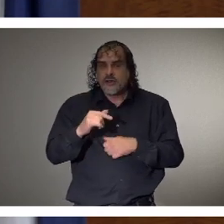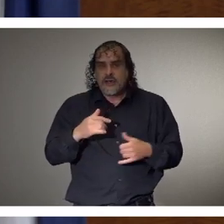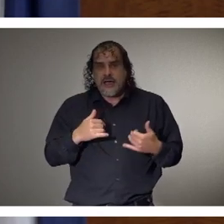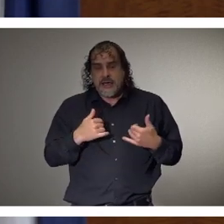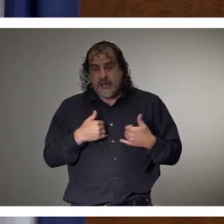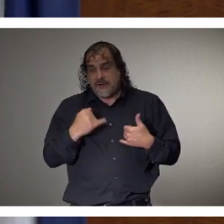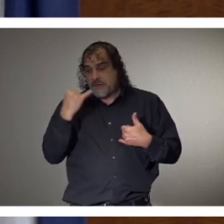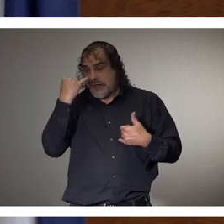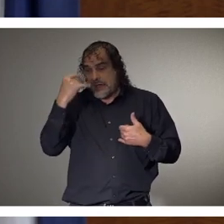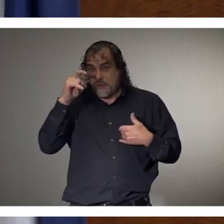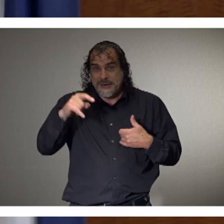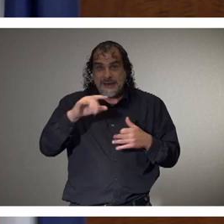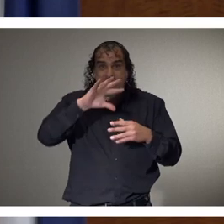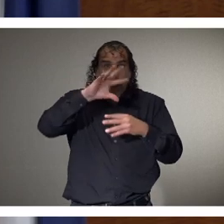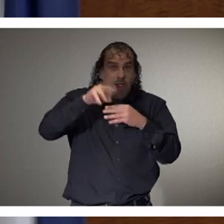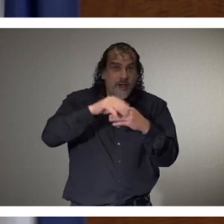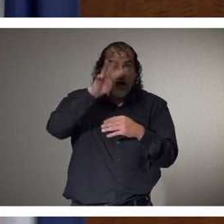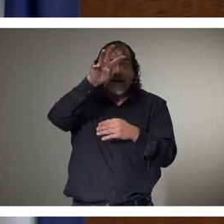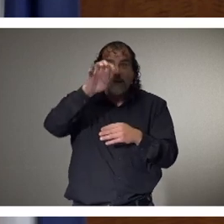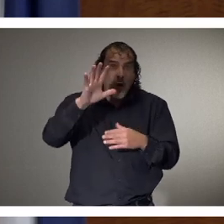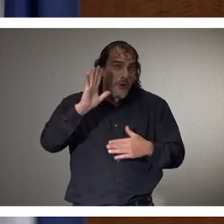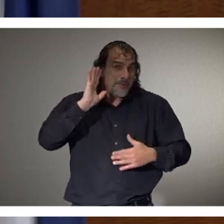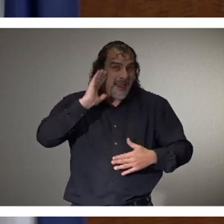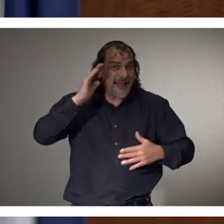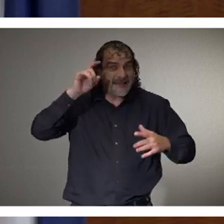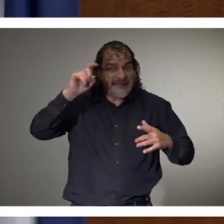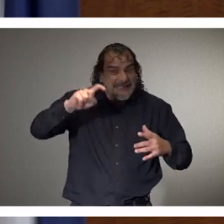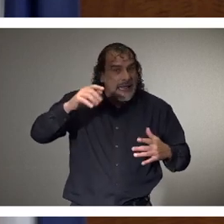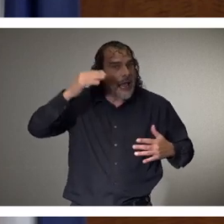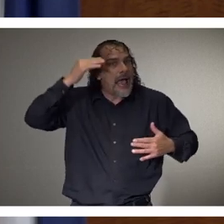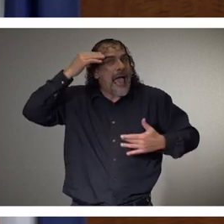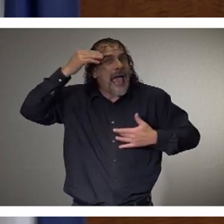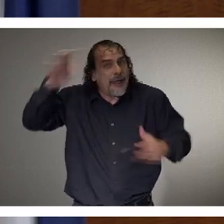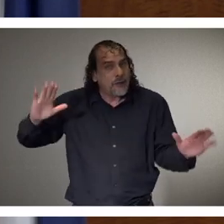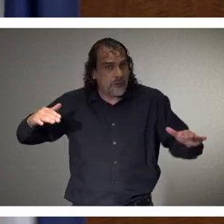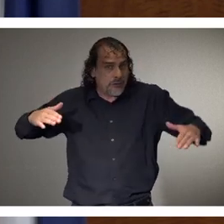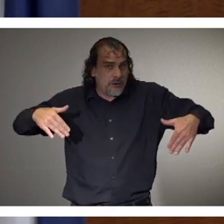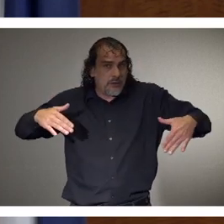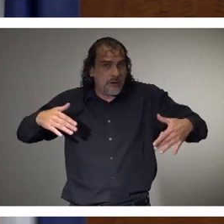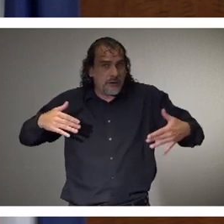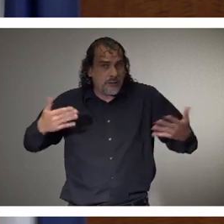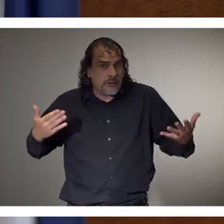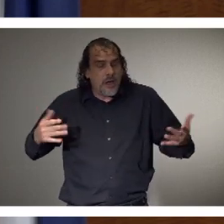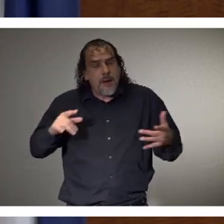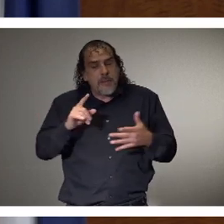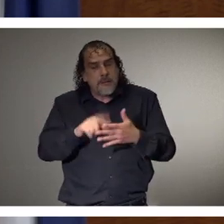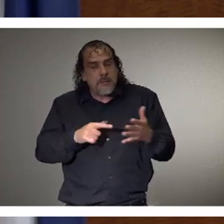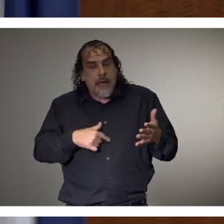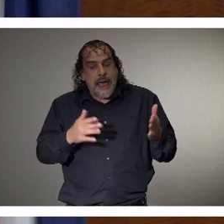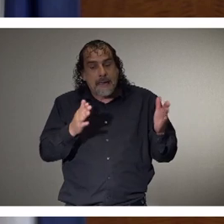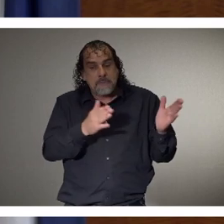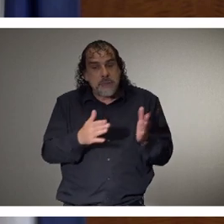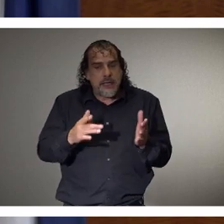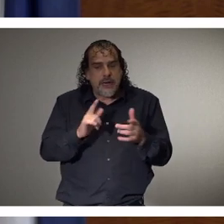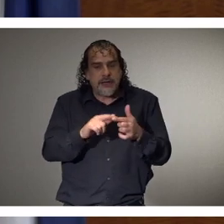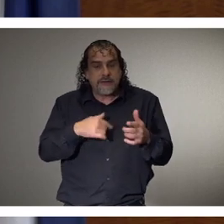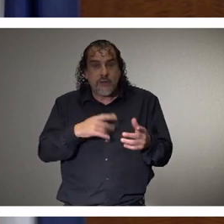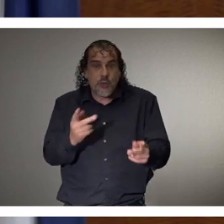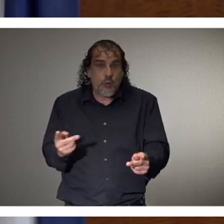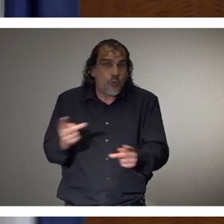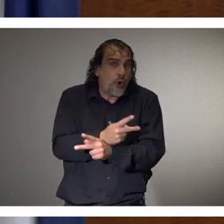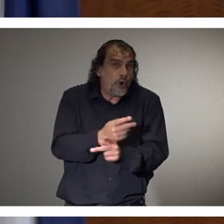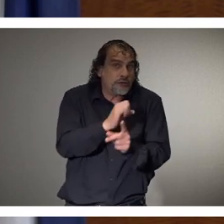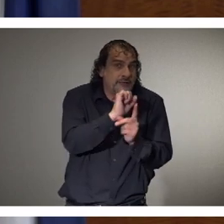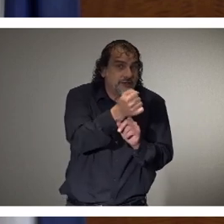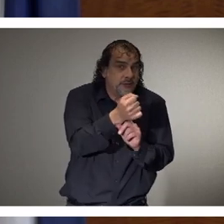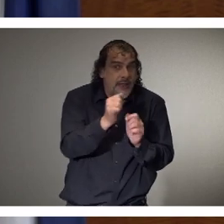we're going to need those 400 additional beds. In fact, I'm not sure that we are. What I'm telling you is our job is to plan for the worst and pray